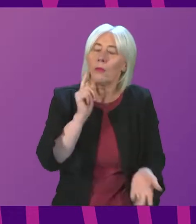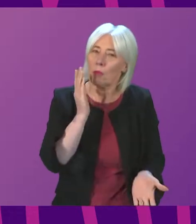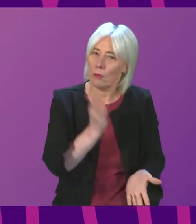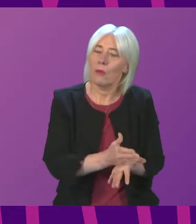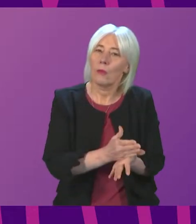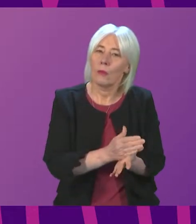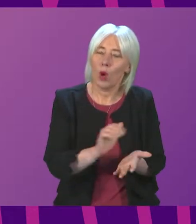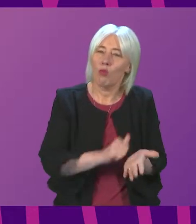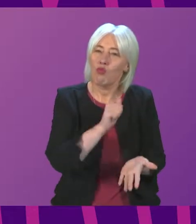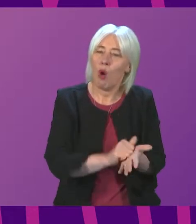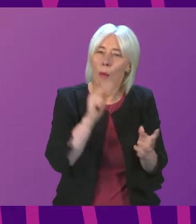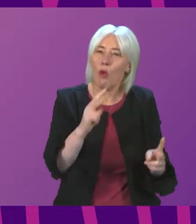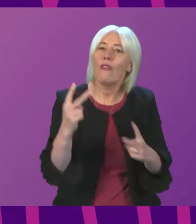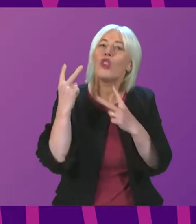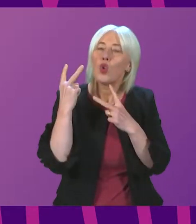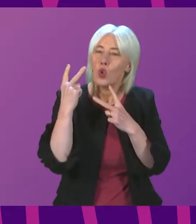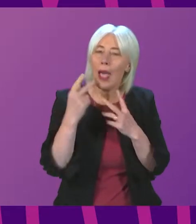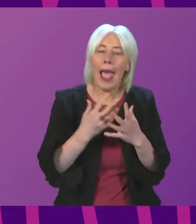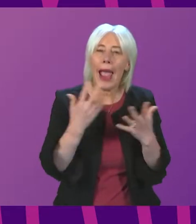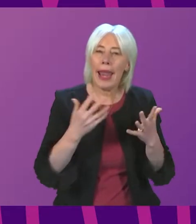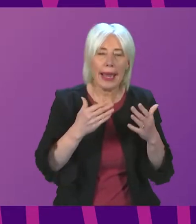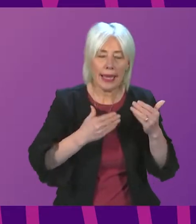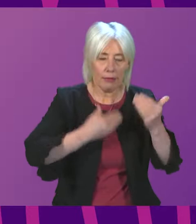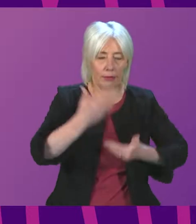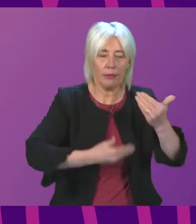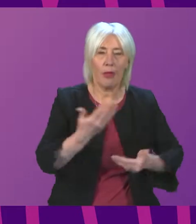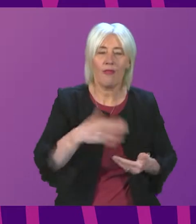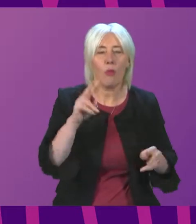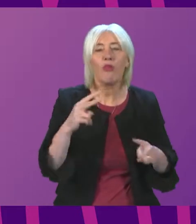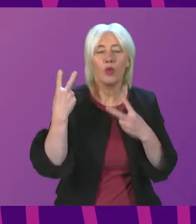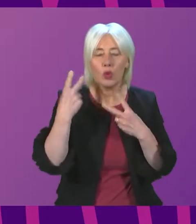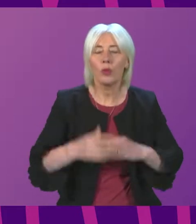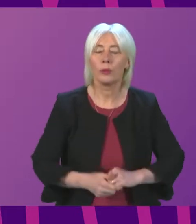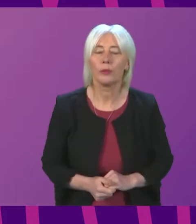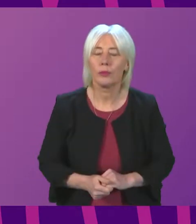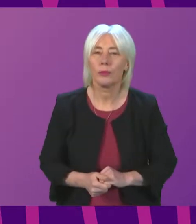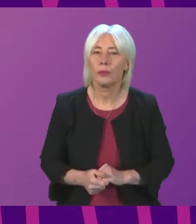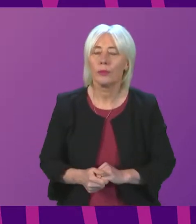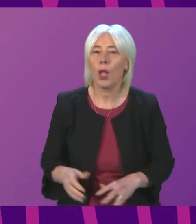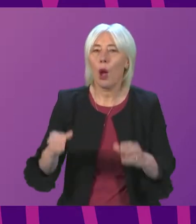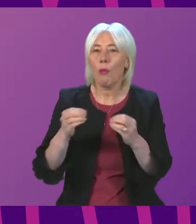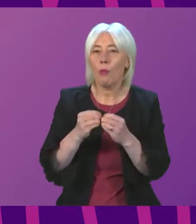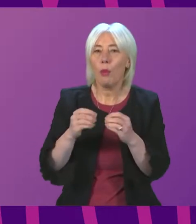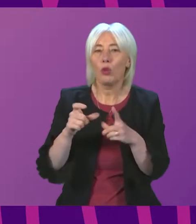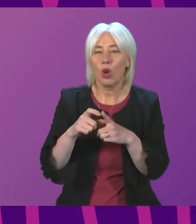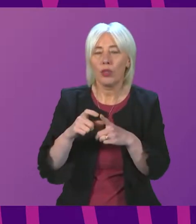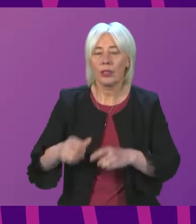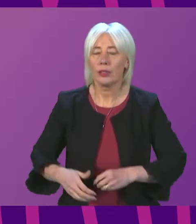there is proper review of this and any appropriate steps taken as a result. Bob Dorris, be followed by Julian Mackay.